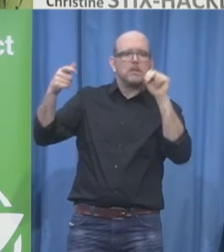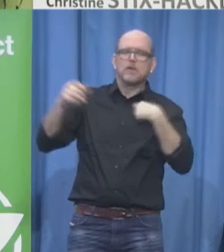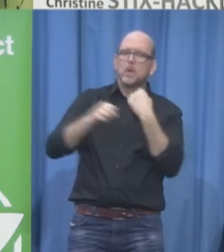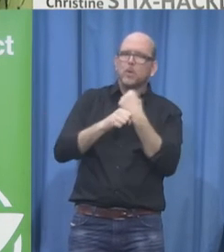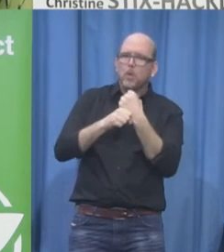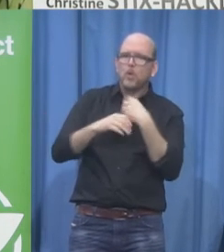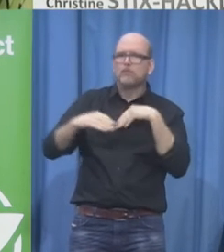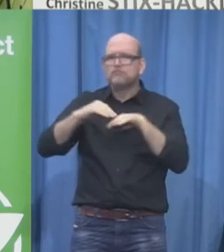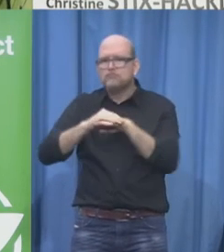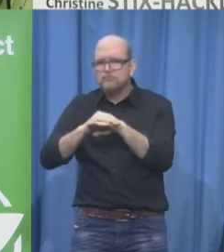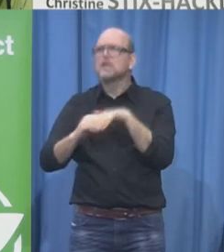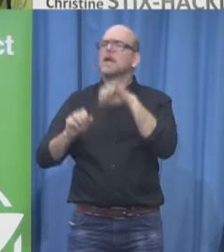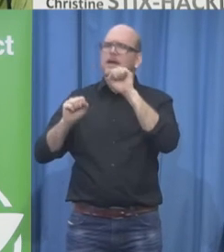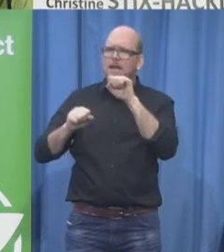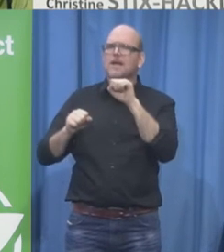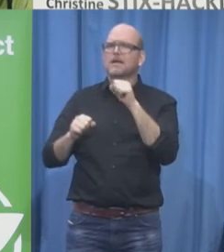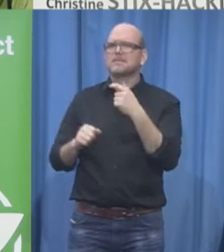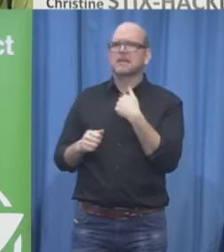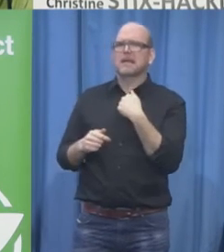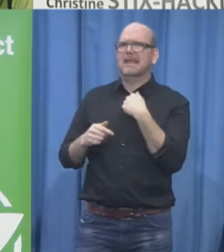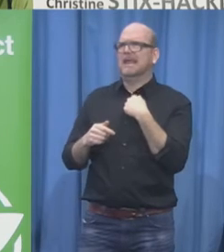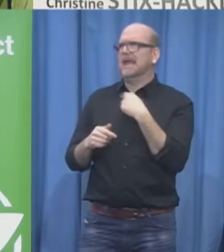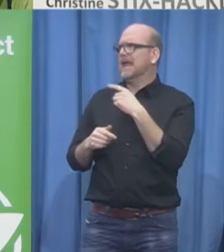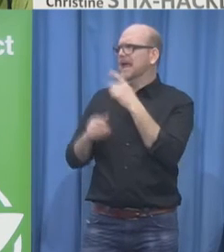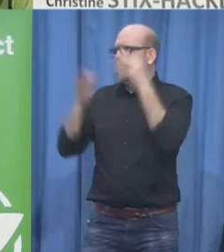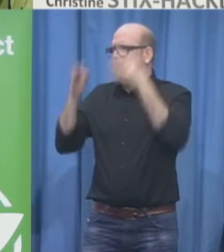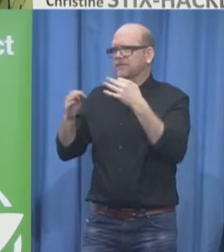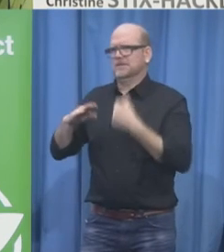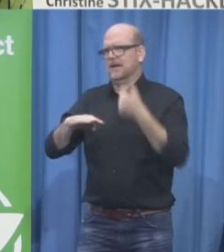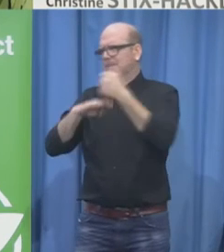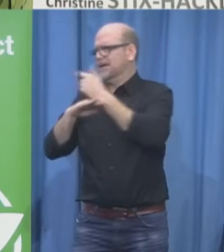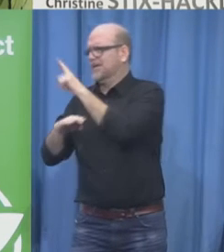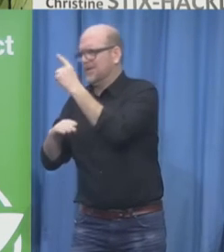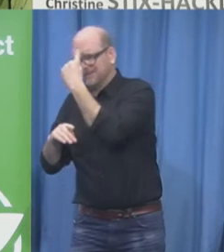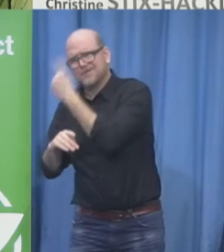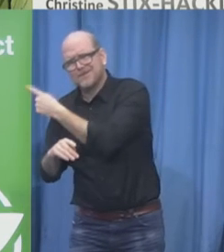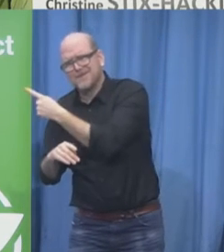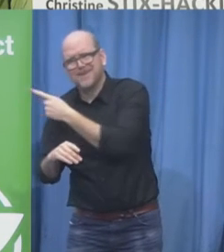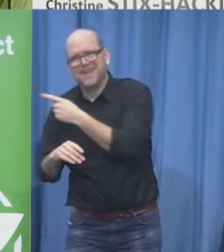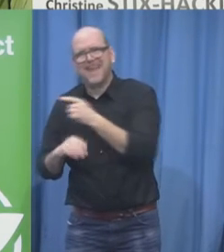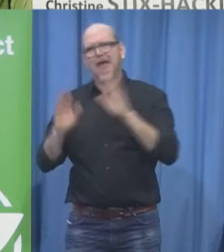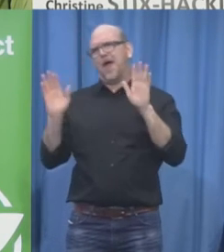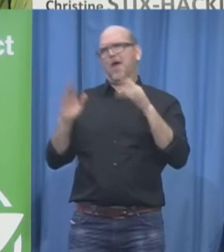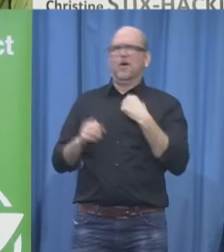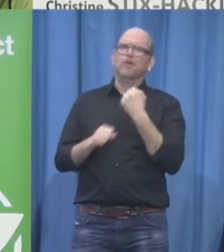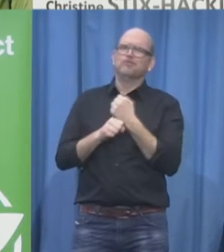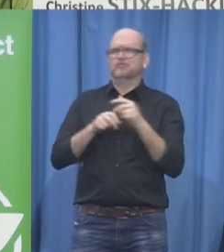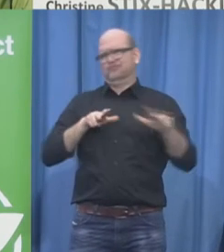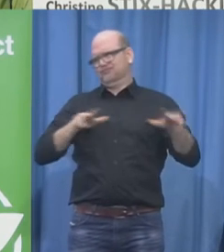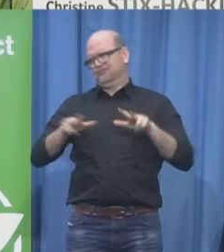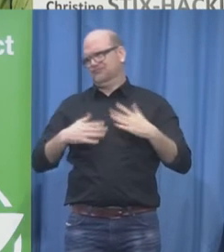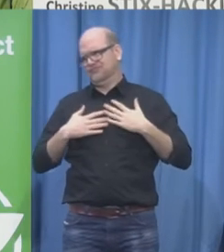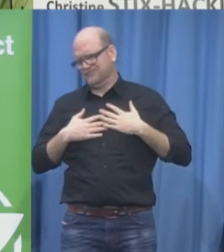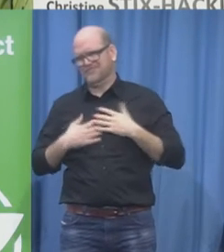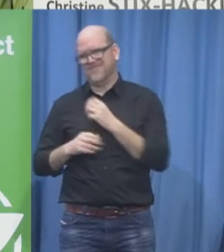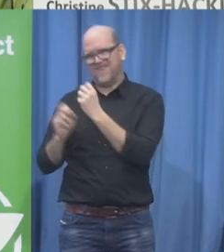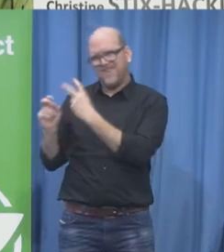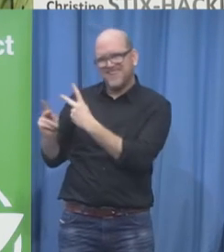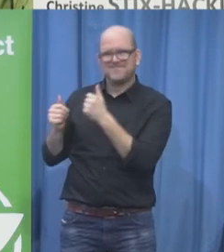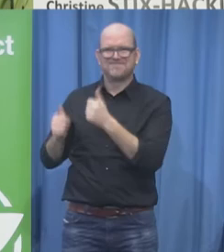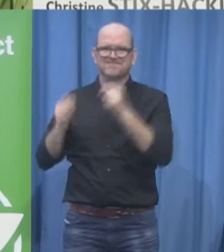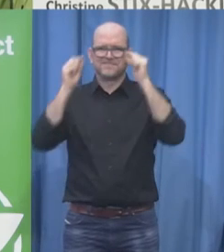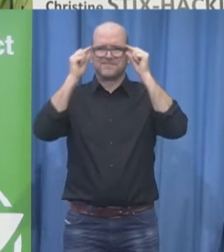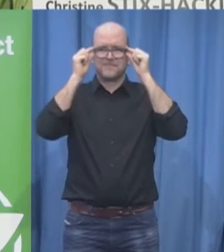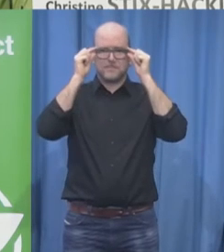clarification because it's up to the UN to give us the opportunity